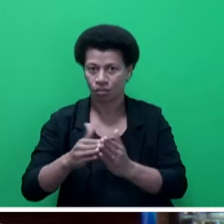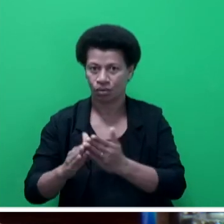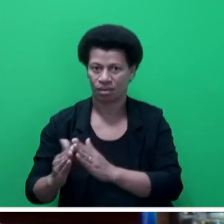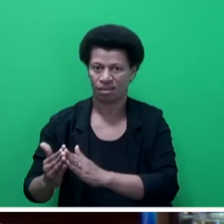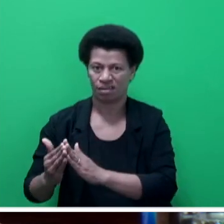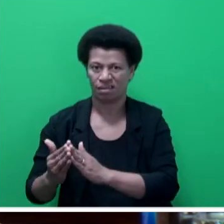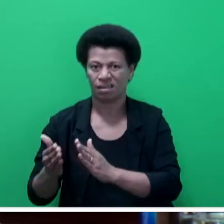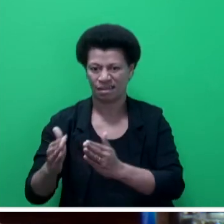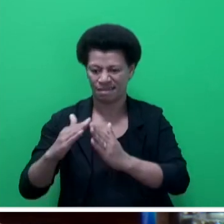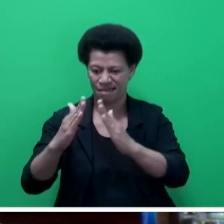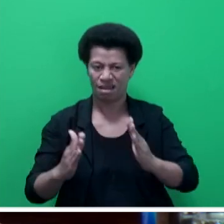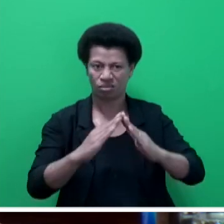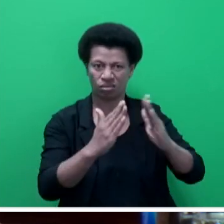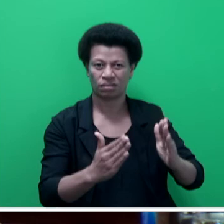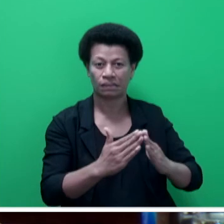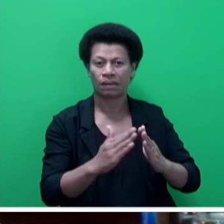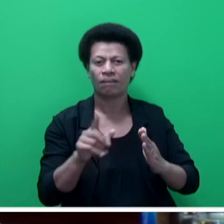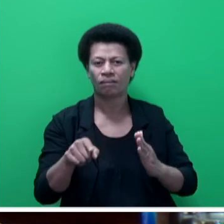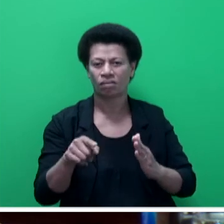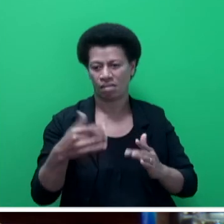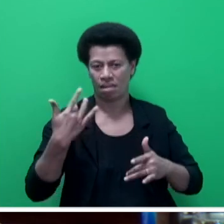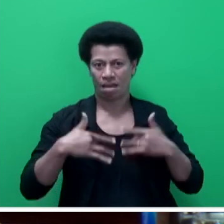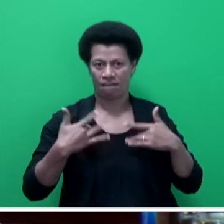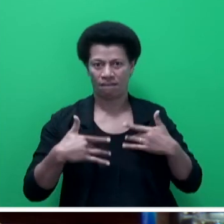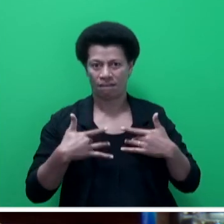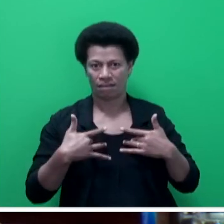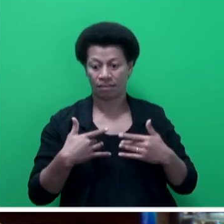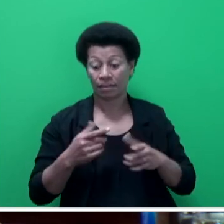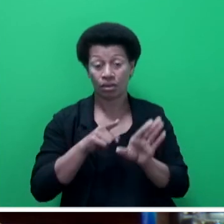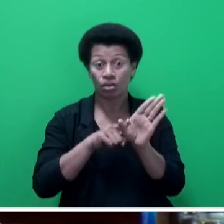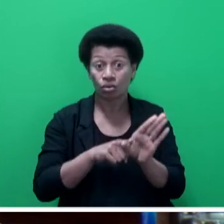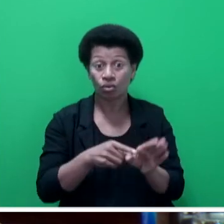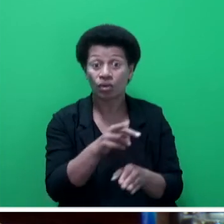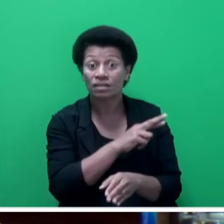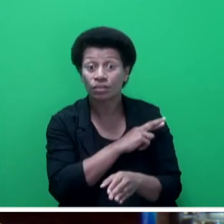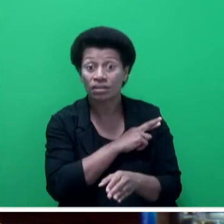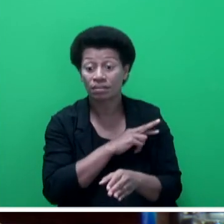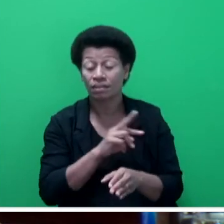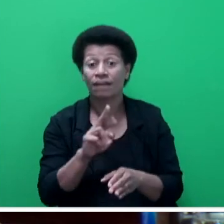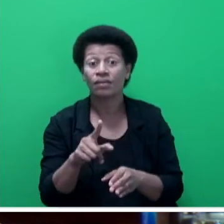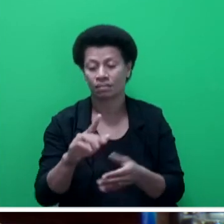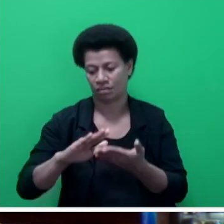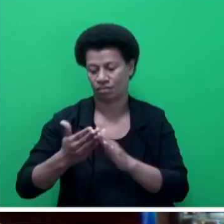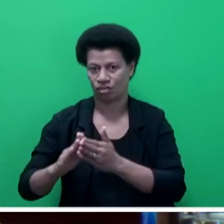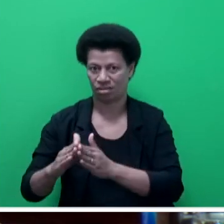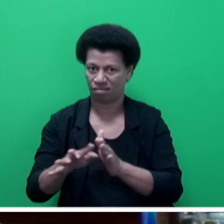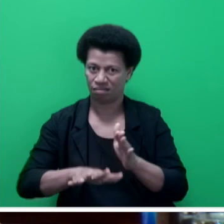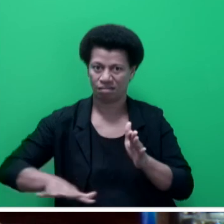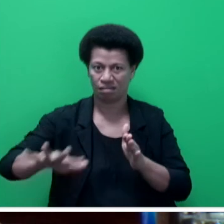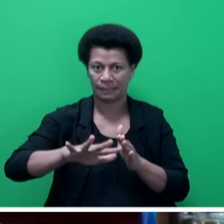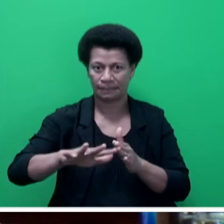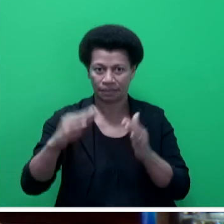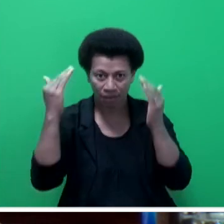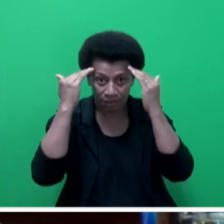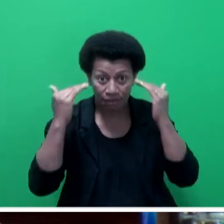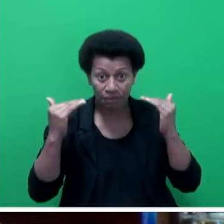properties and lives. It will also make our youths more responsible towards the community. Thank Speaker. sir, the